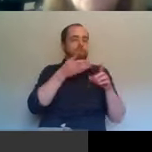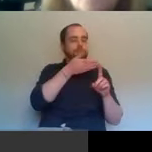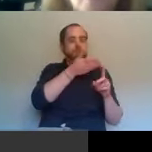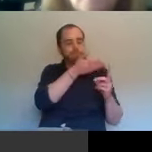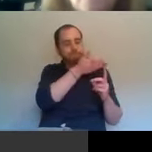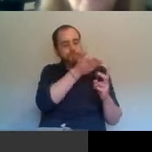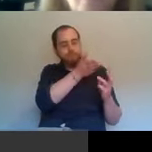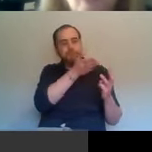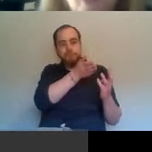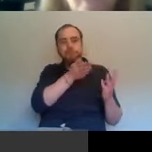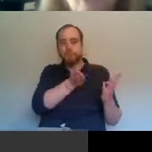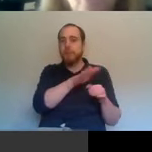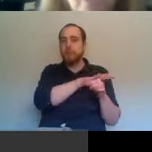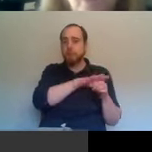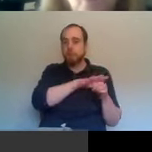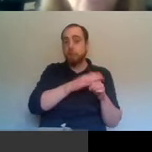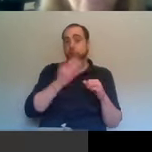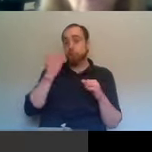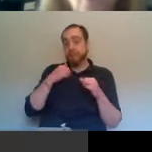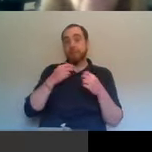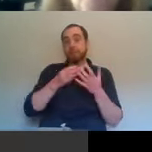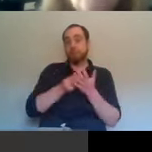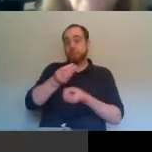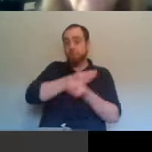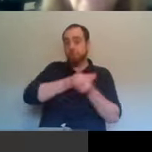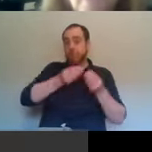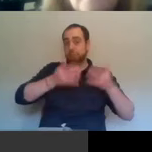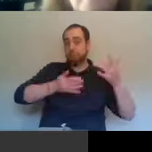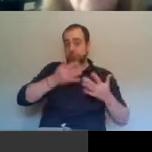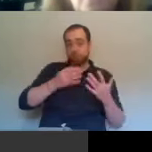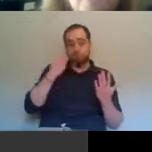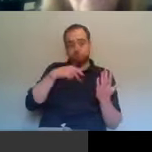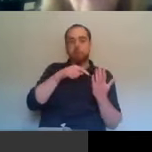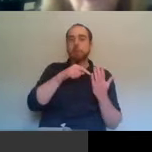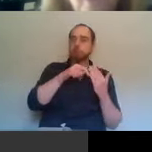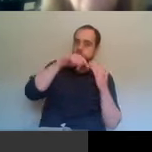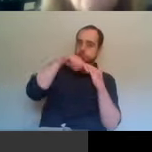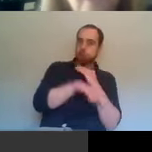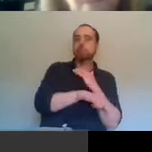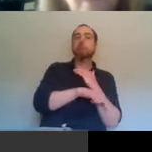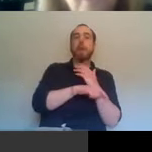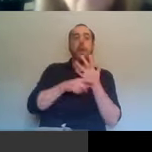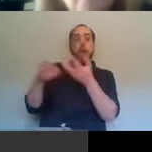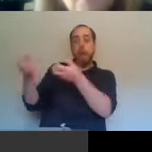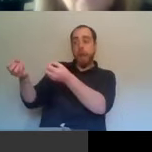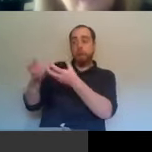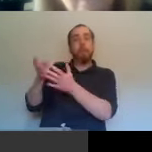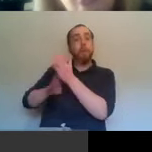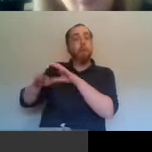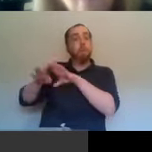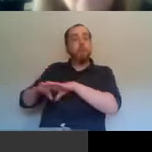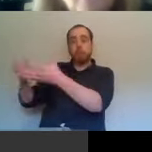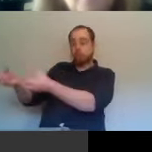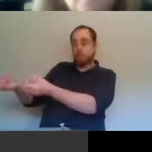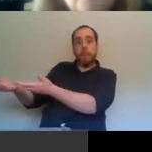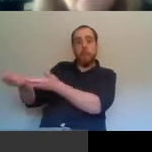there's recent trade figures which have shown a huge fall in imports from Britain, but they have